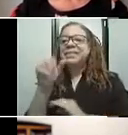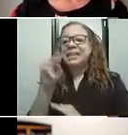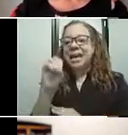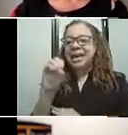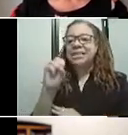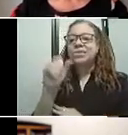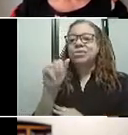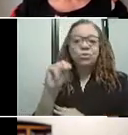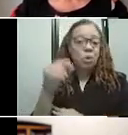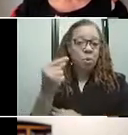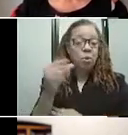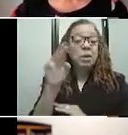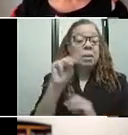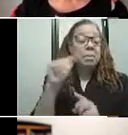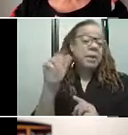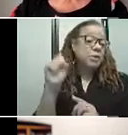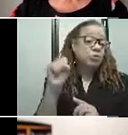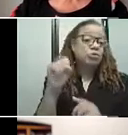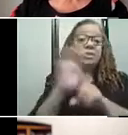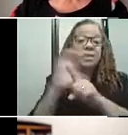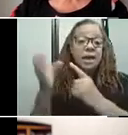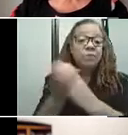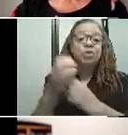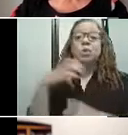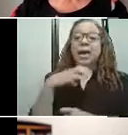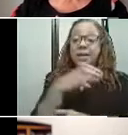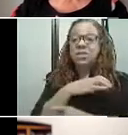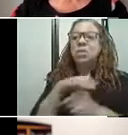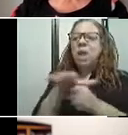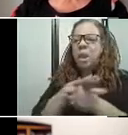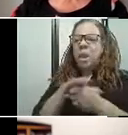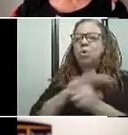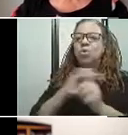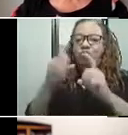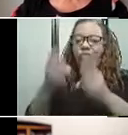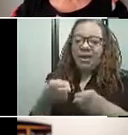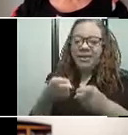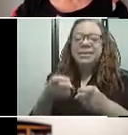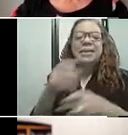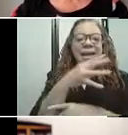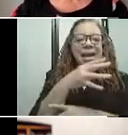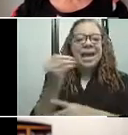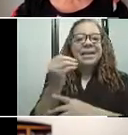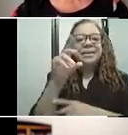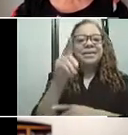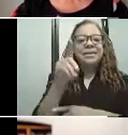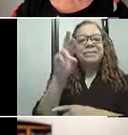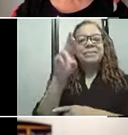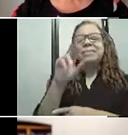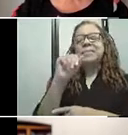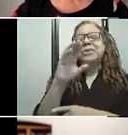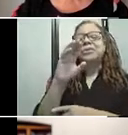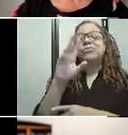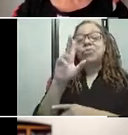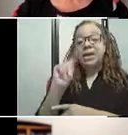Massachusetts Cultural Council Local Grants through Billerica, Chelmsford, Dracut, and Tewksbury Cultural